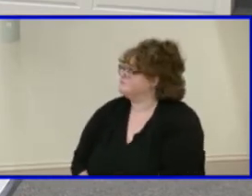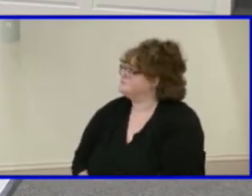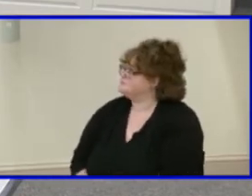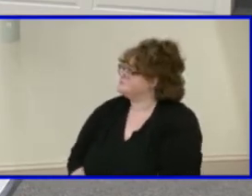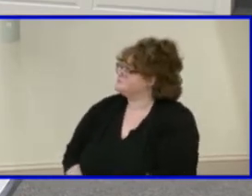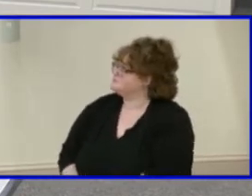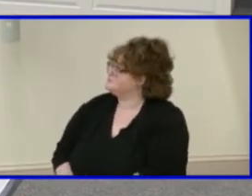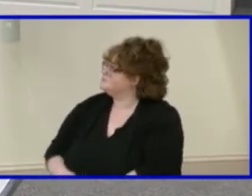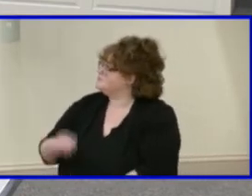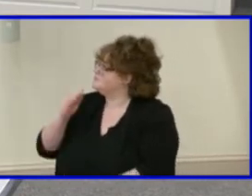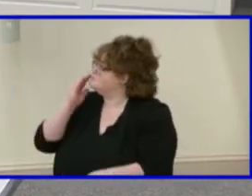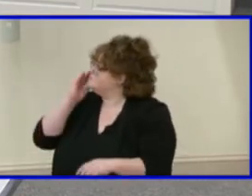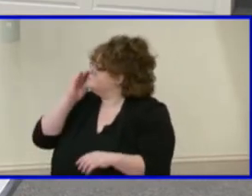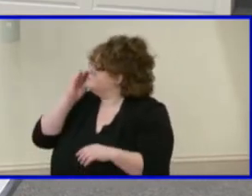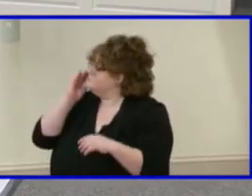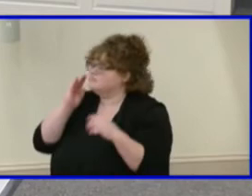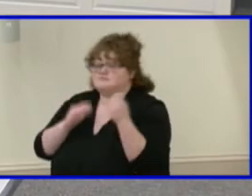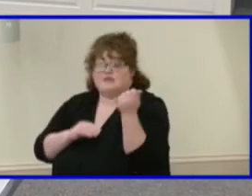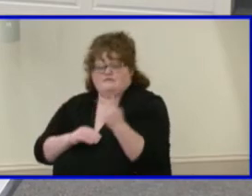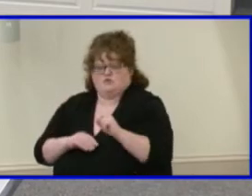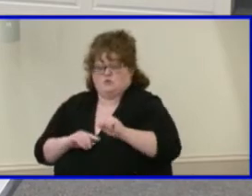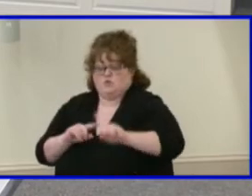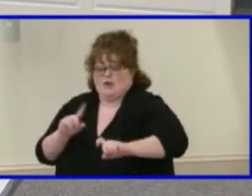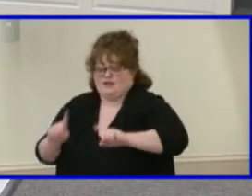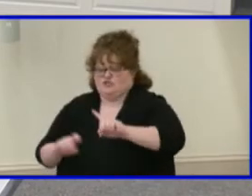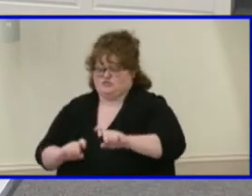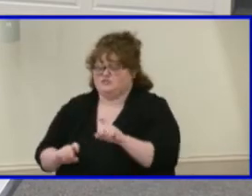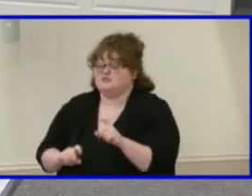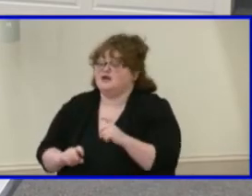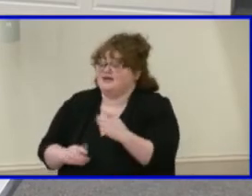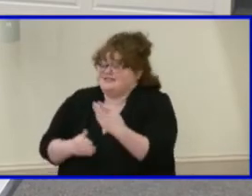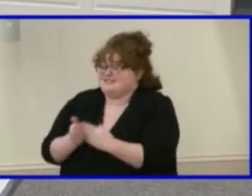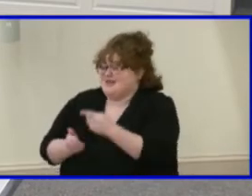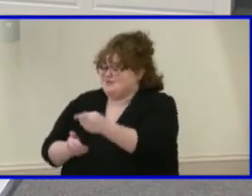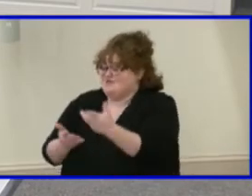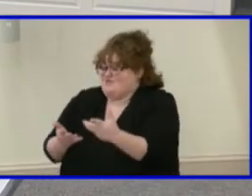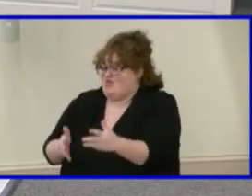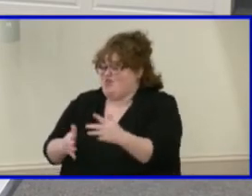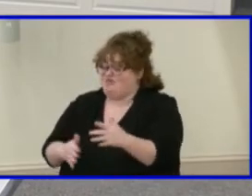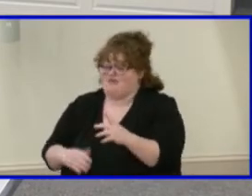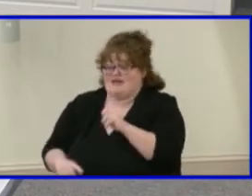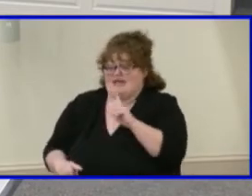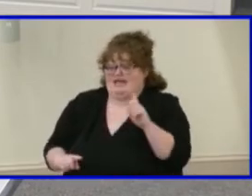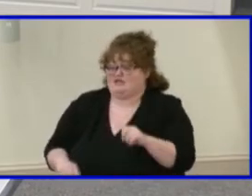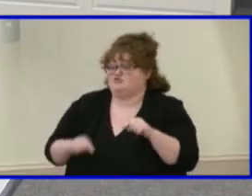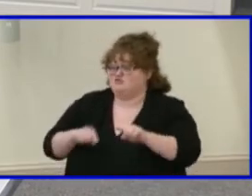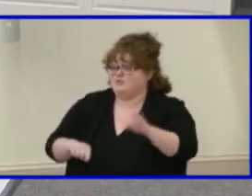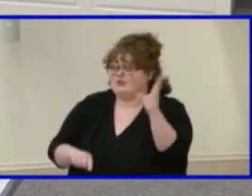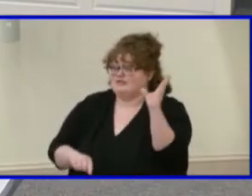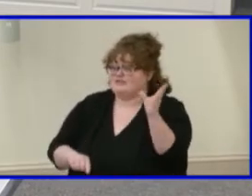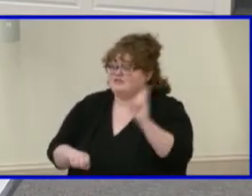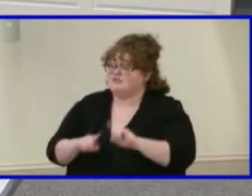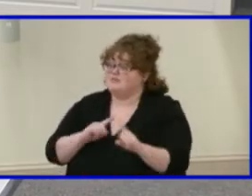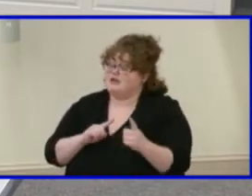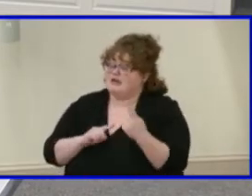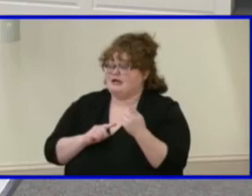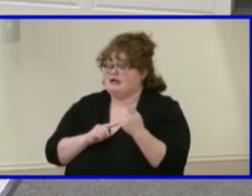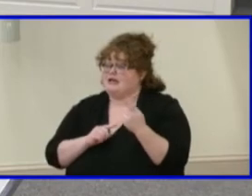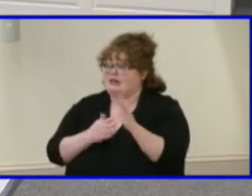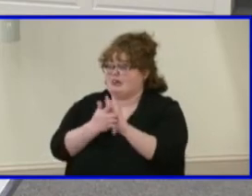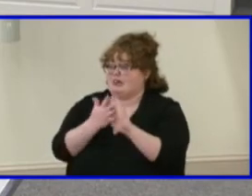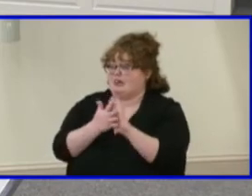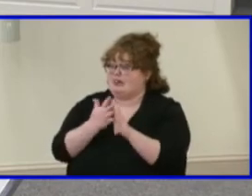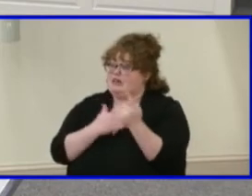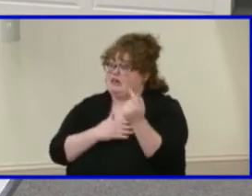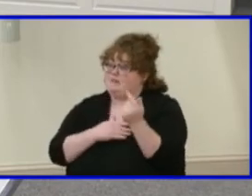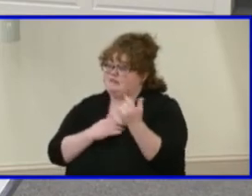And frankly, I'm sure you answered some of them in your presentation, but they're still a little muddy. So I'm just going to ask